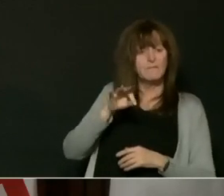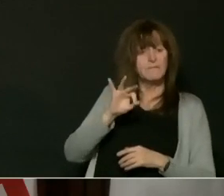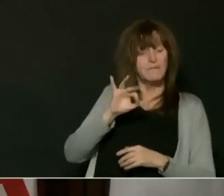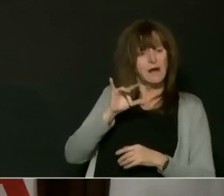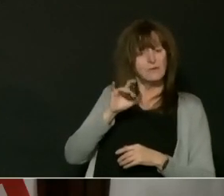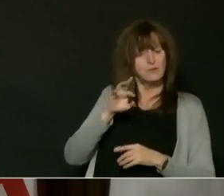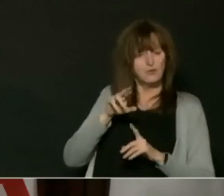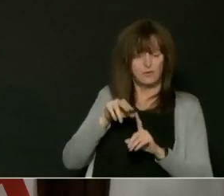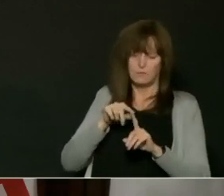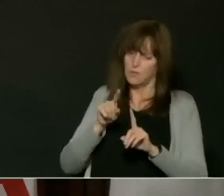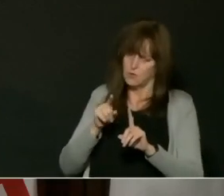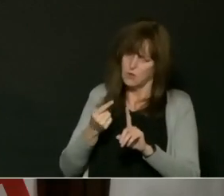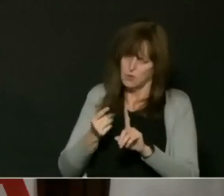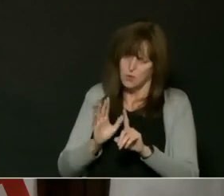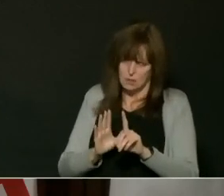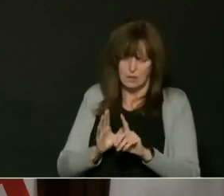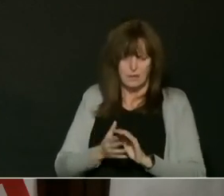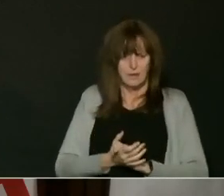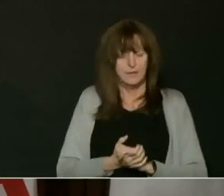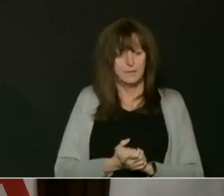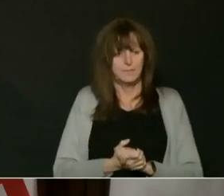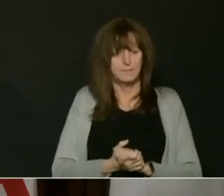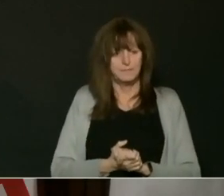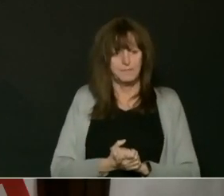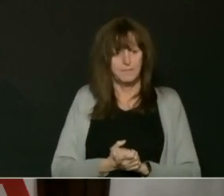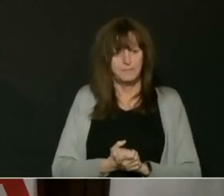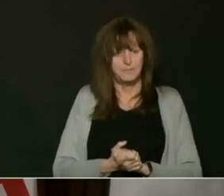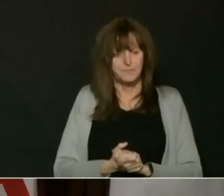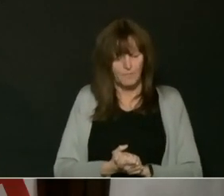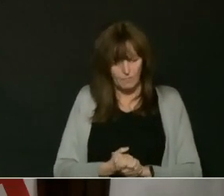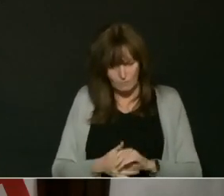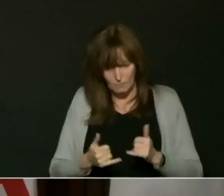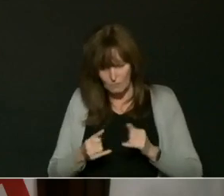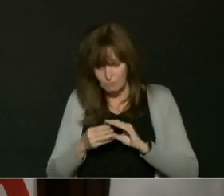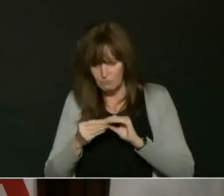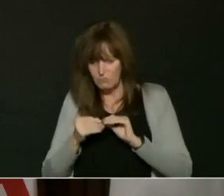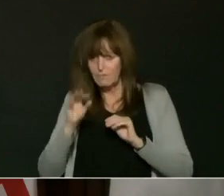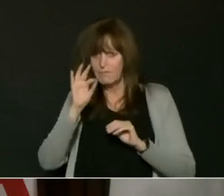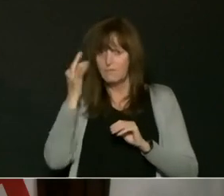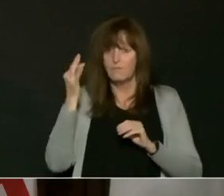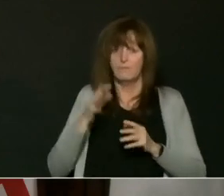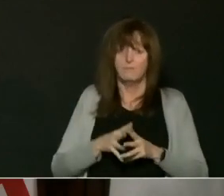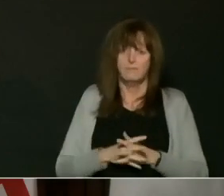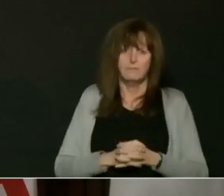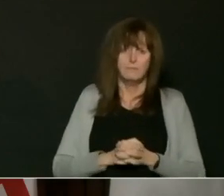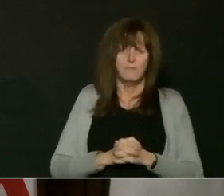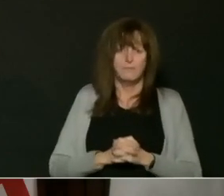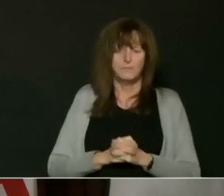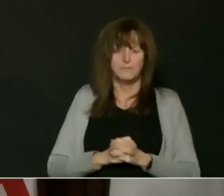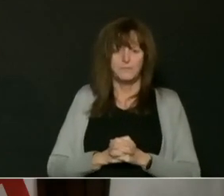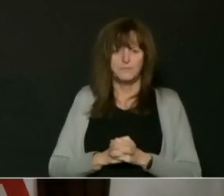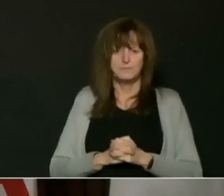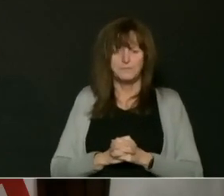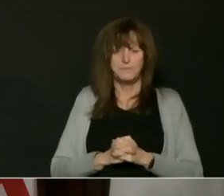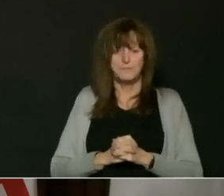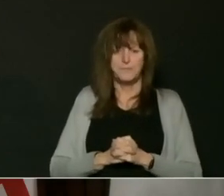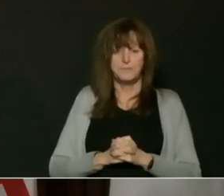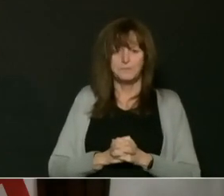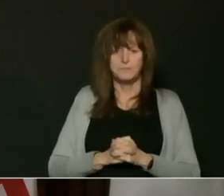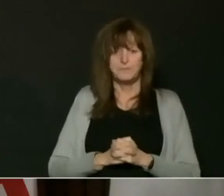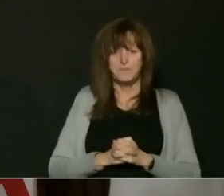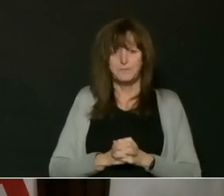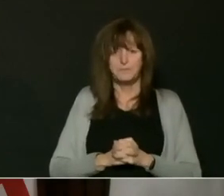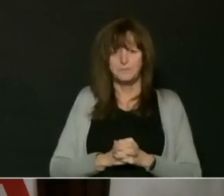Starting Friday, 18 February at 8 o'clock, Ontario will widen the eligibility